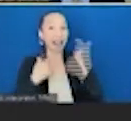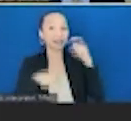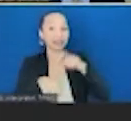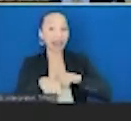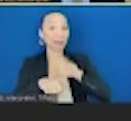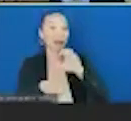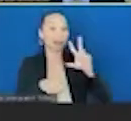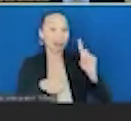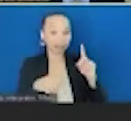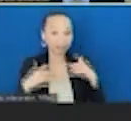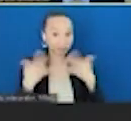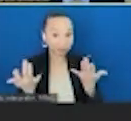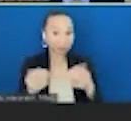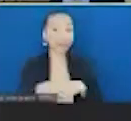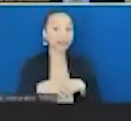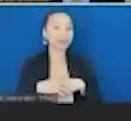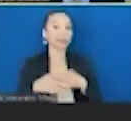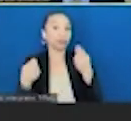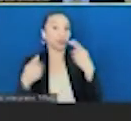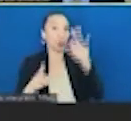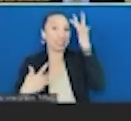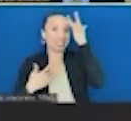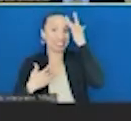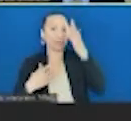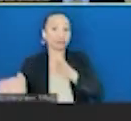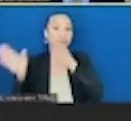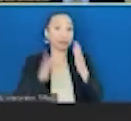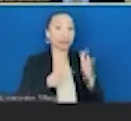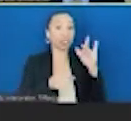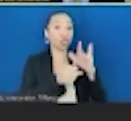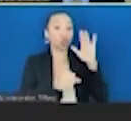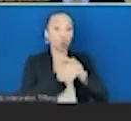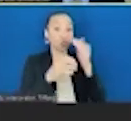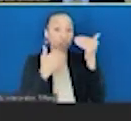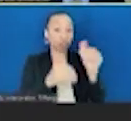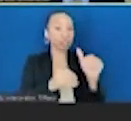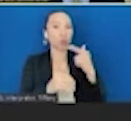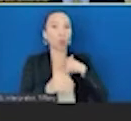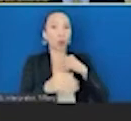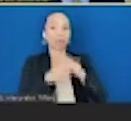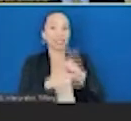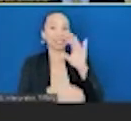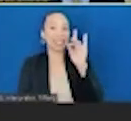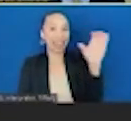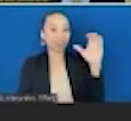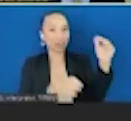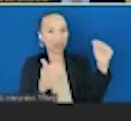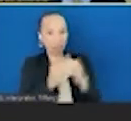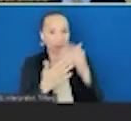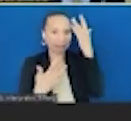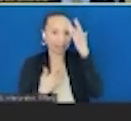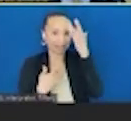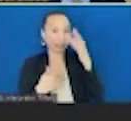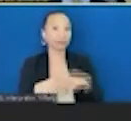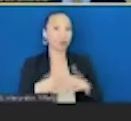And if you added soda restriction, the health benefits would significantly increase 800,000 lifetime events prevented. But if